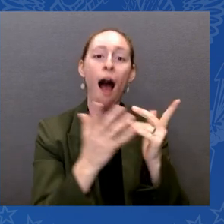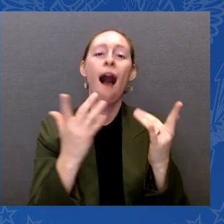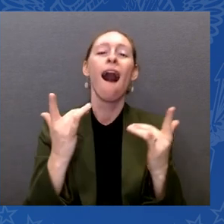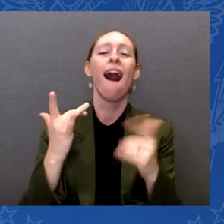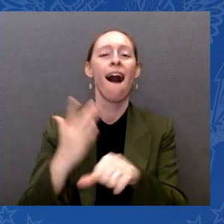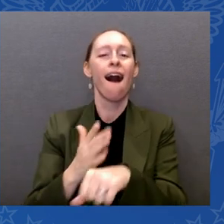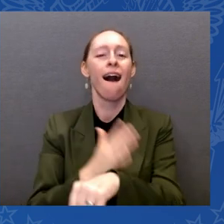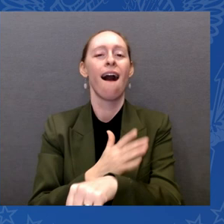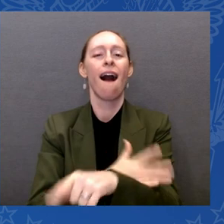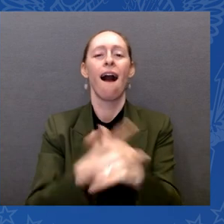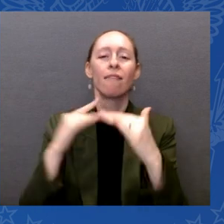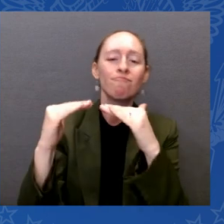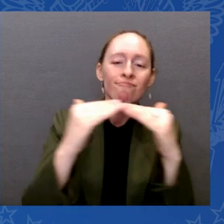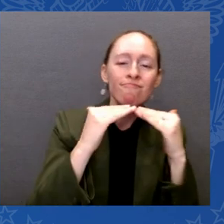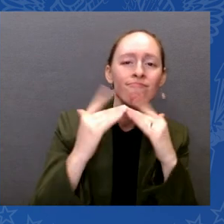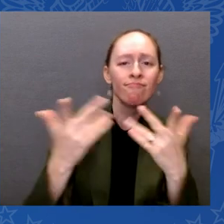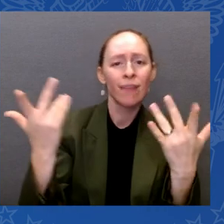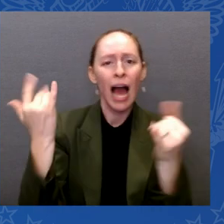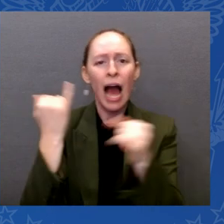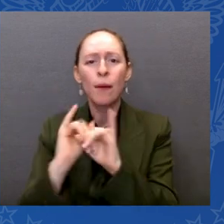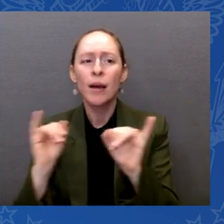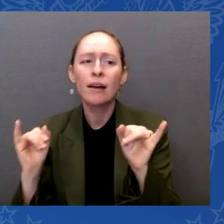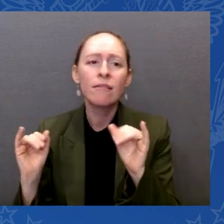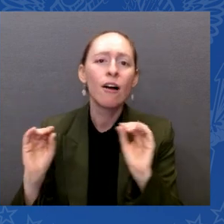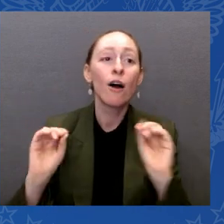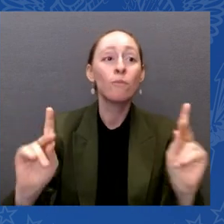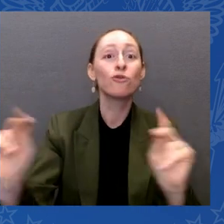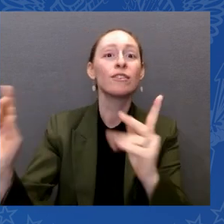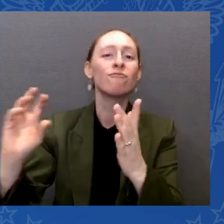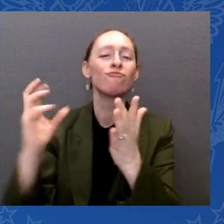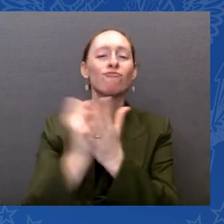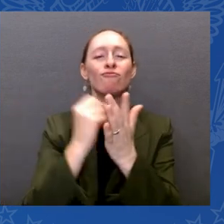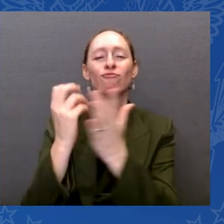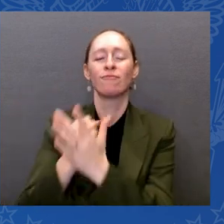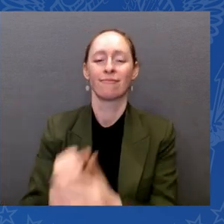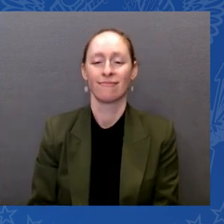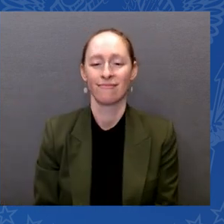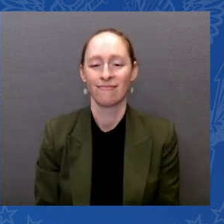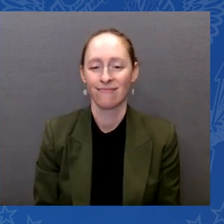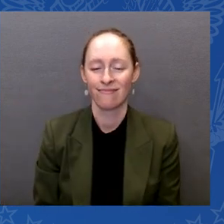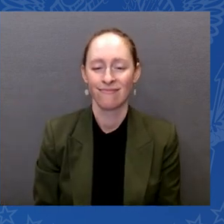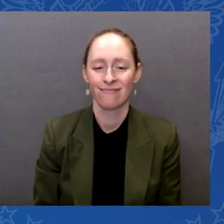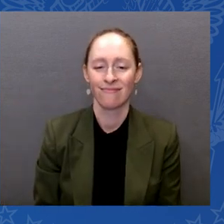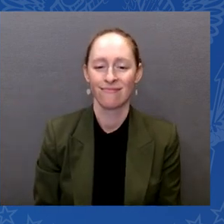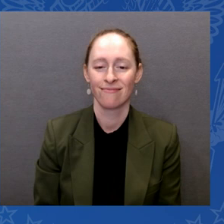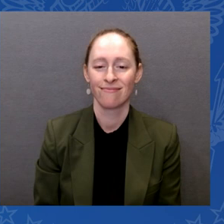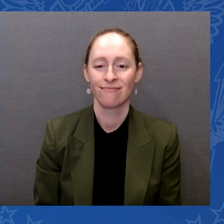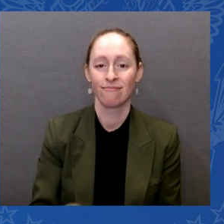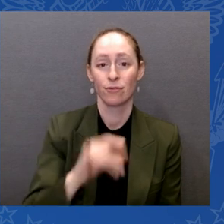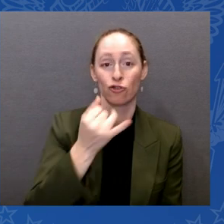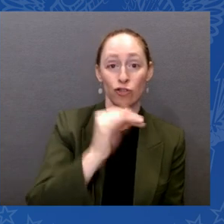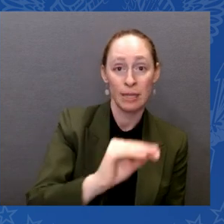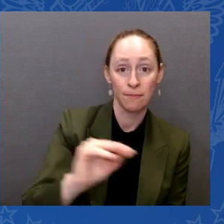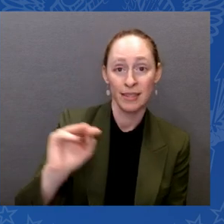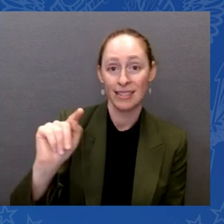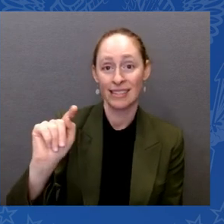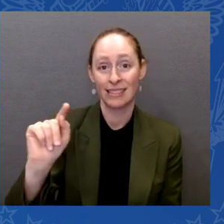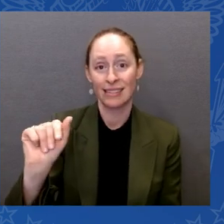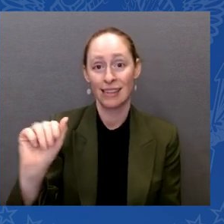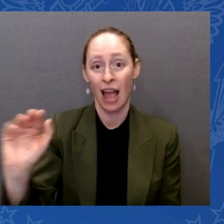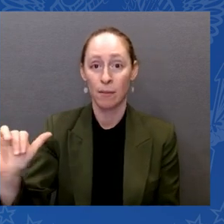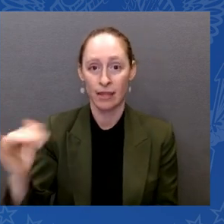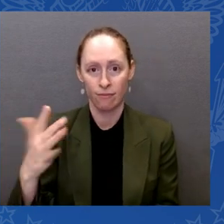both said they wouldn't be where they were today without the ADA. They've made speeches about that. It matters. For our country, the ADA